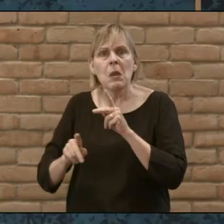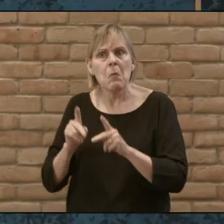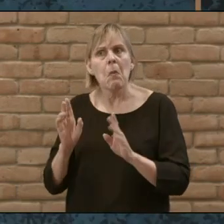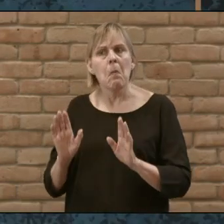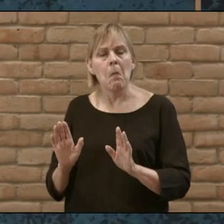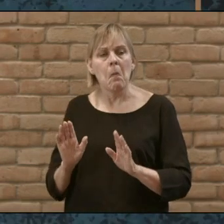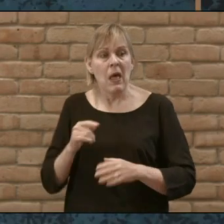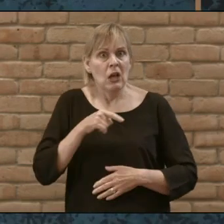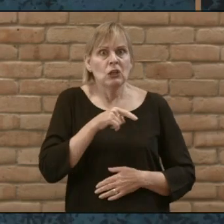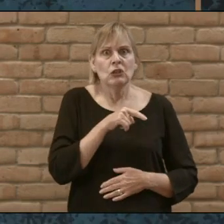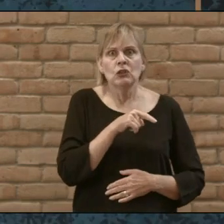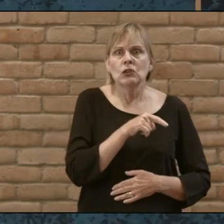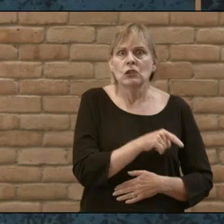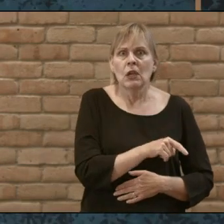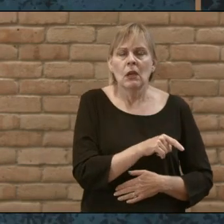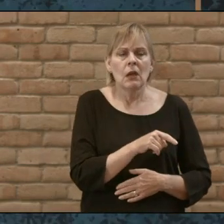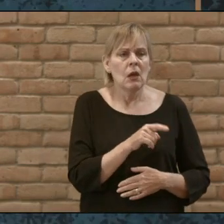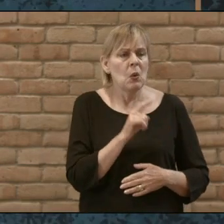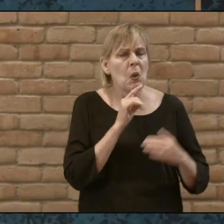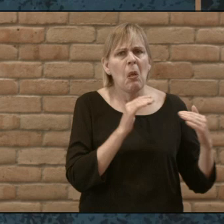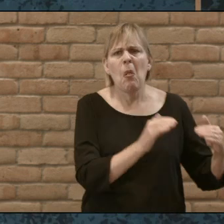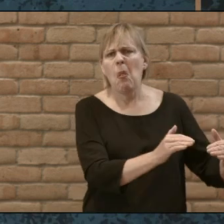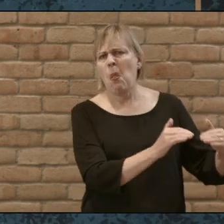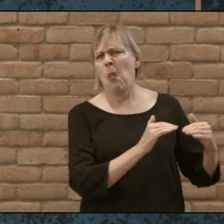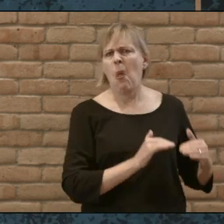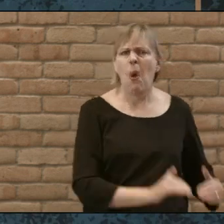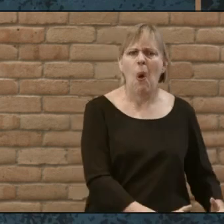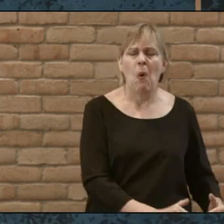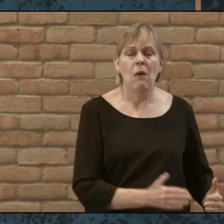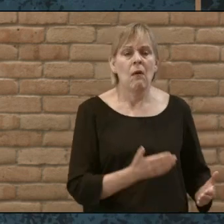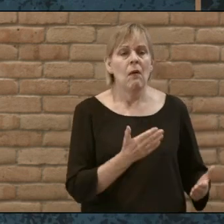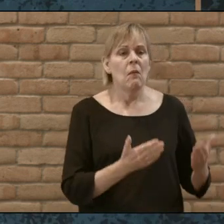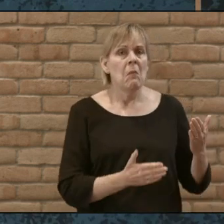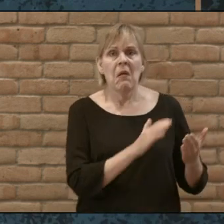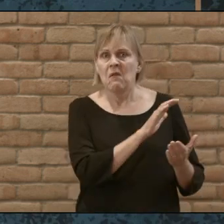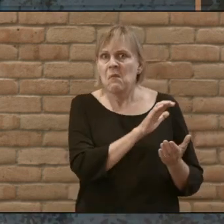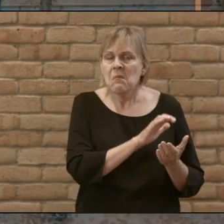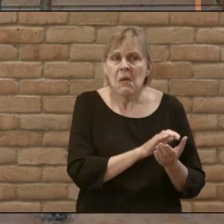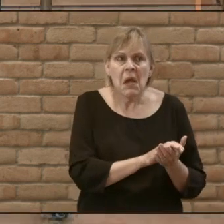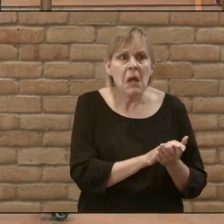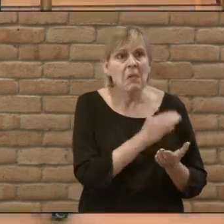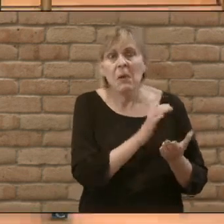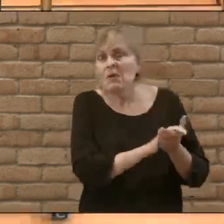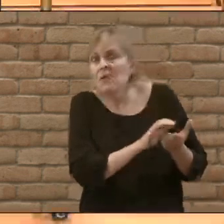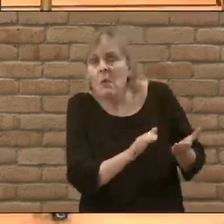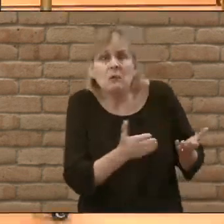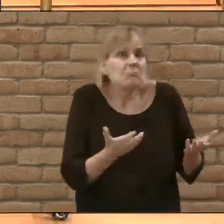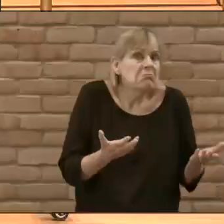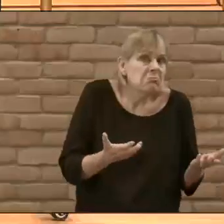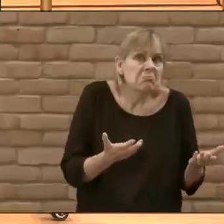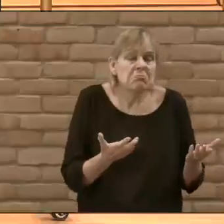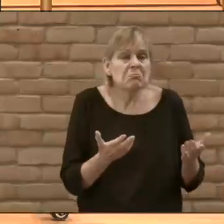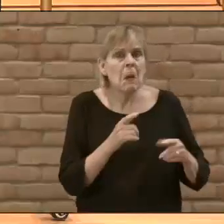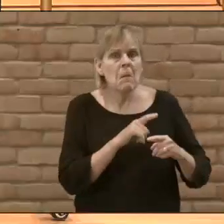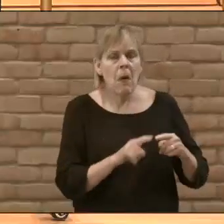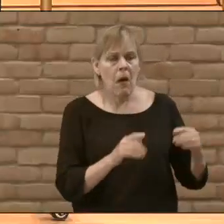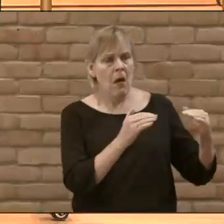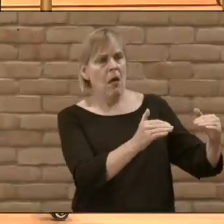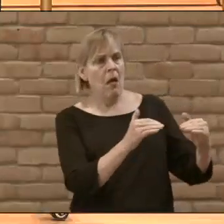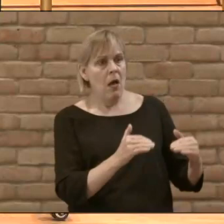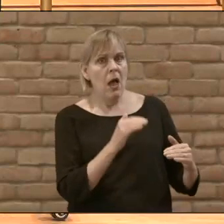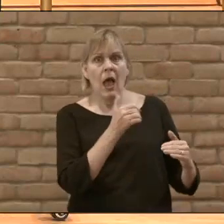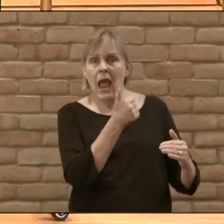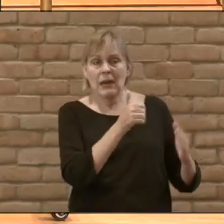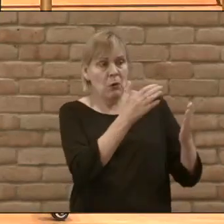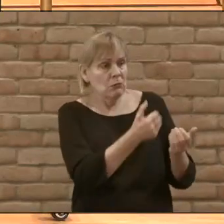This woman was of low social status, maybe never married, maybe divorced, but she had nobody to advocate